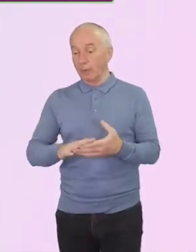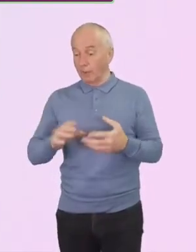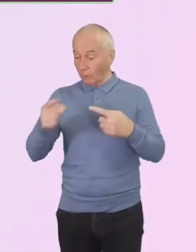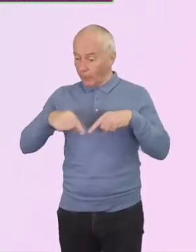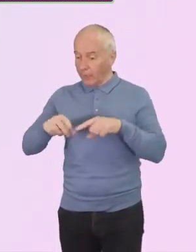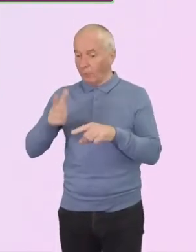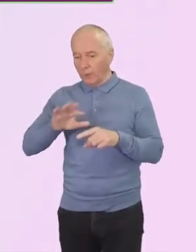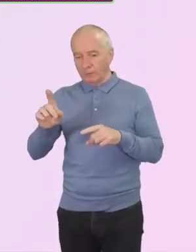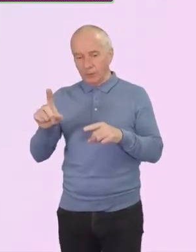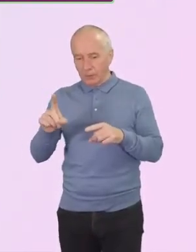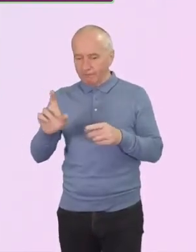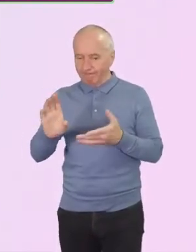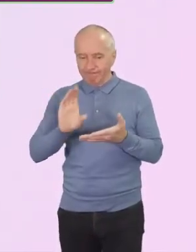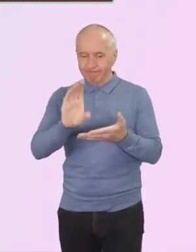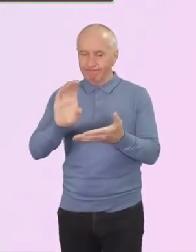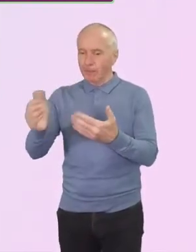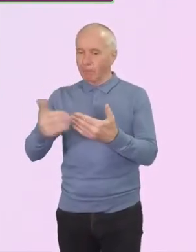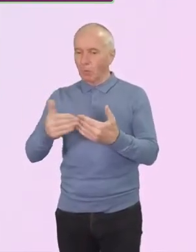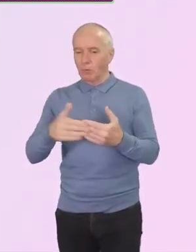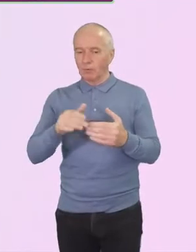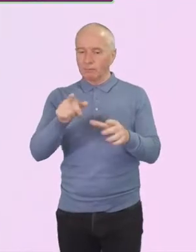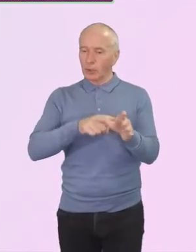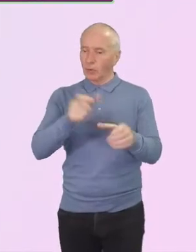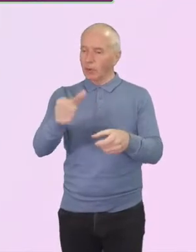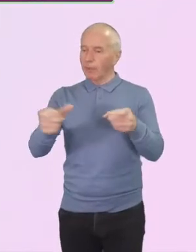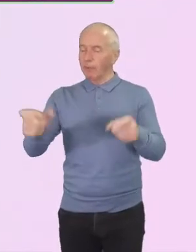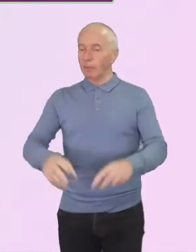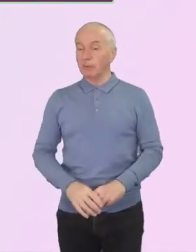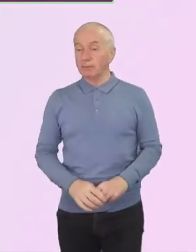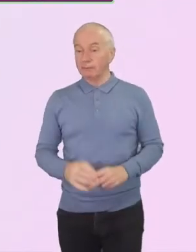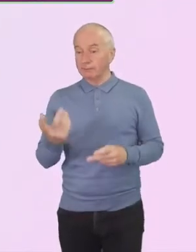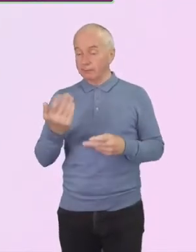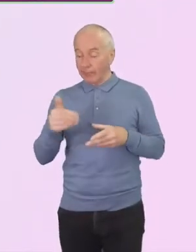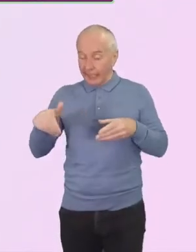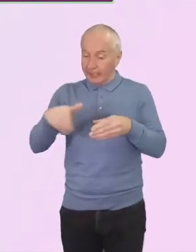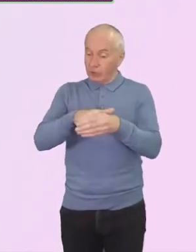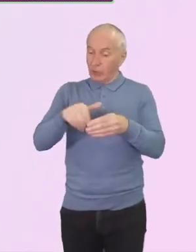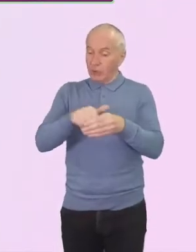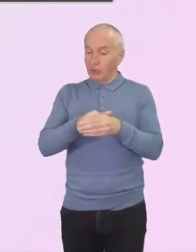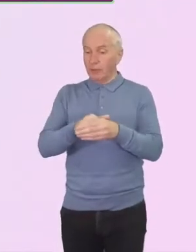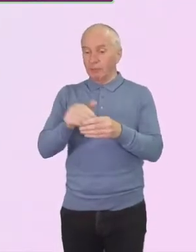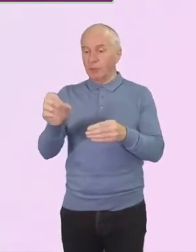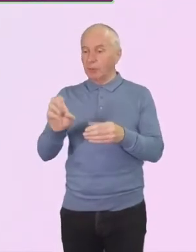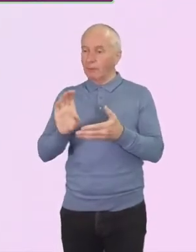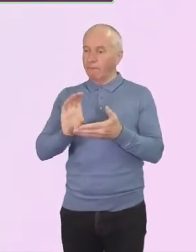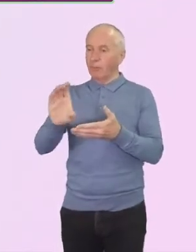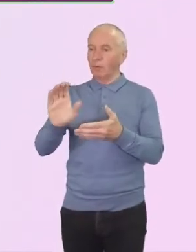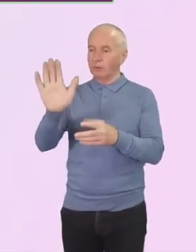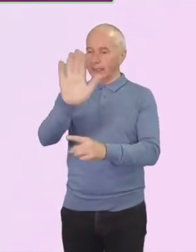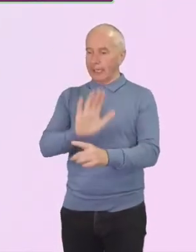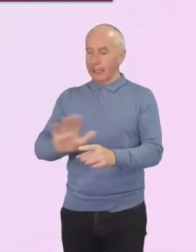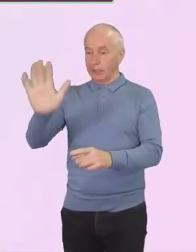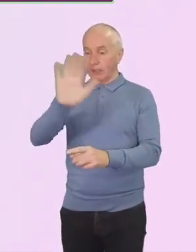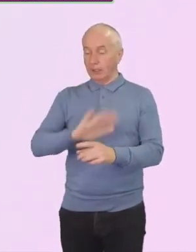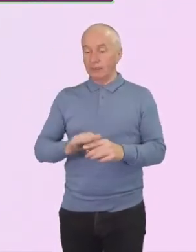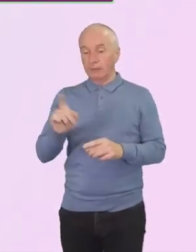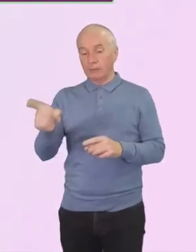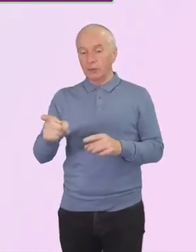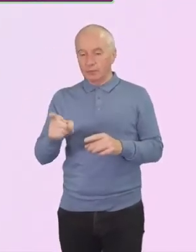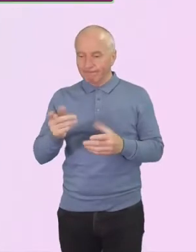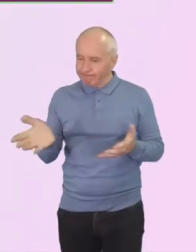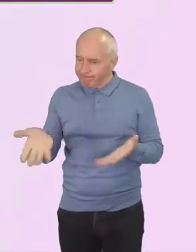Firstly, internships to provide opportunities nationally for younger people to encourage and explore